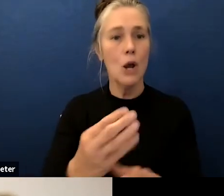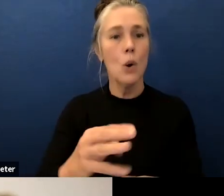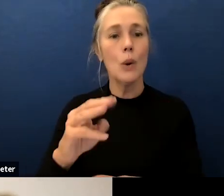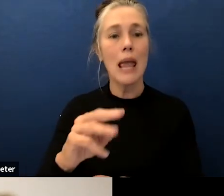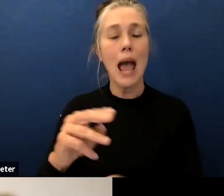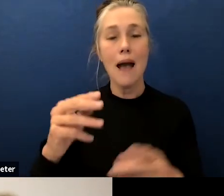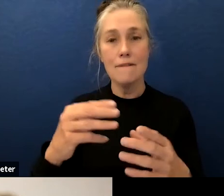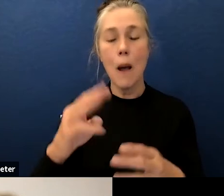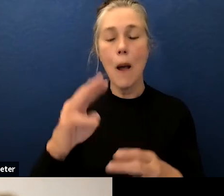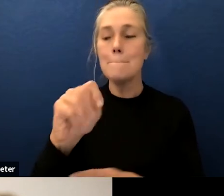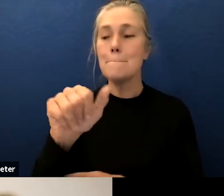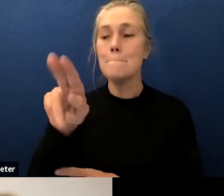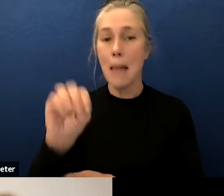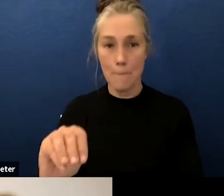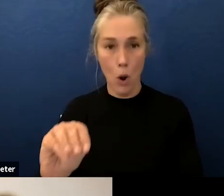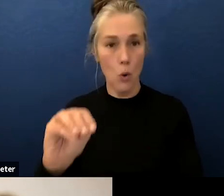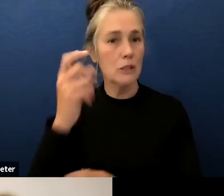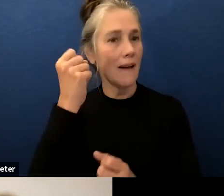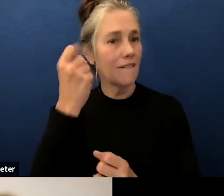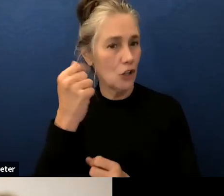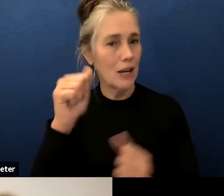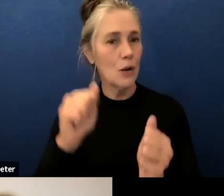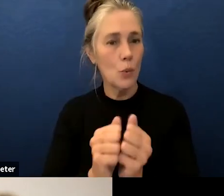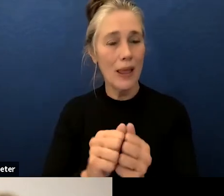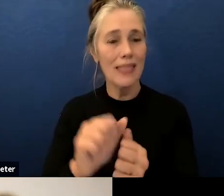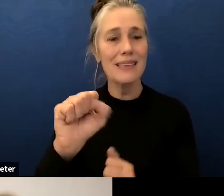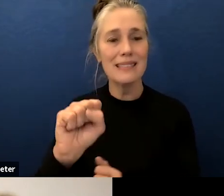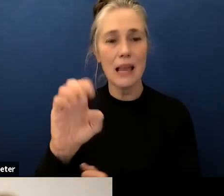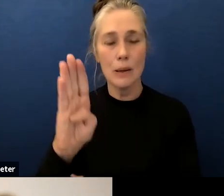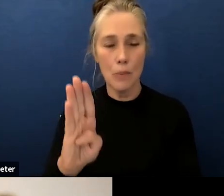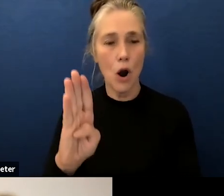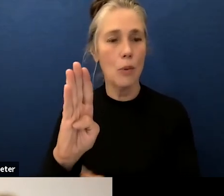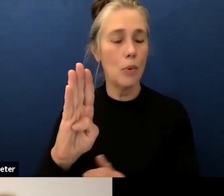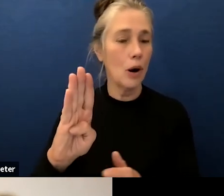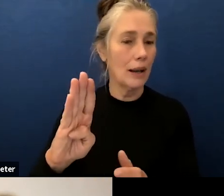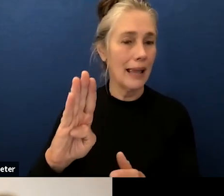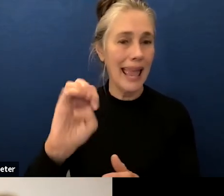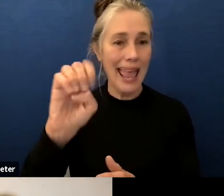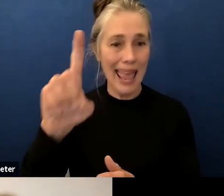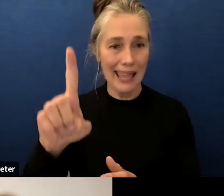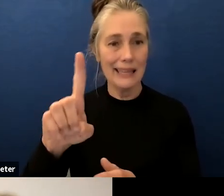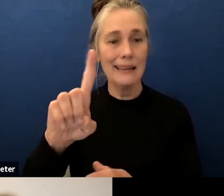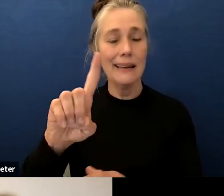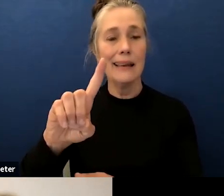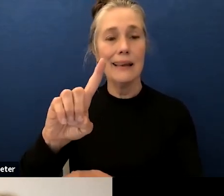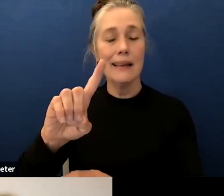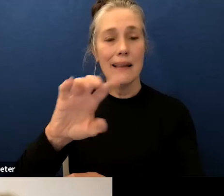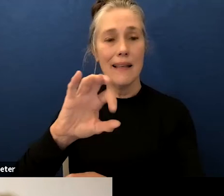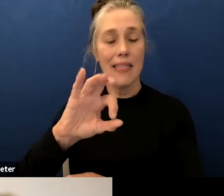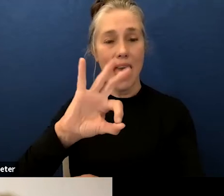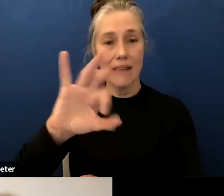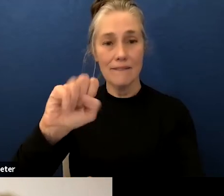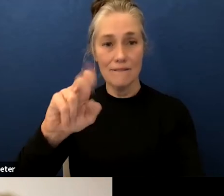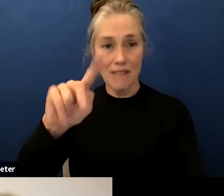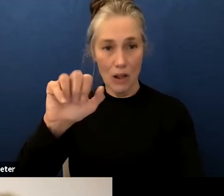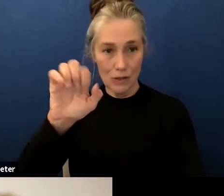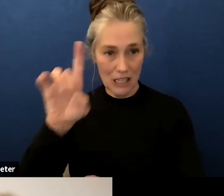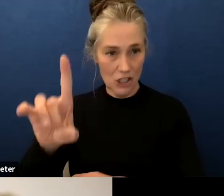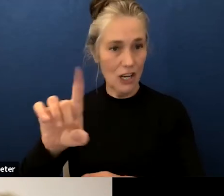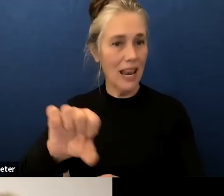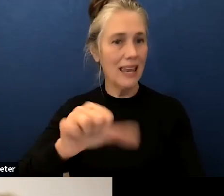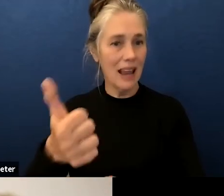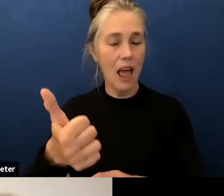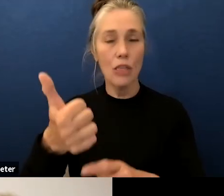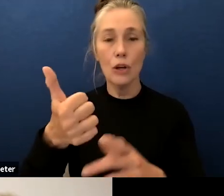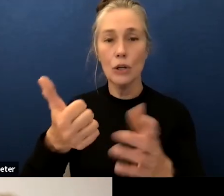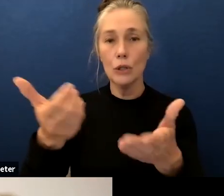foundation and with other uh cal soap and other service providers in our community for tutoring and